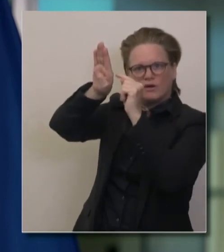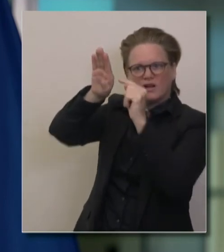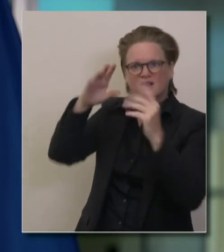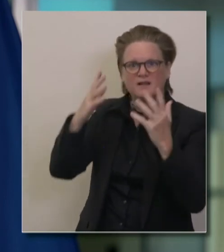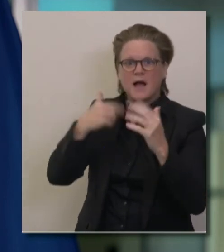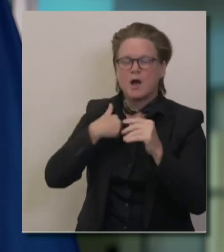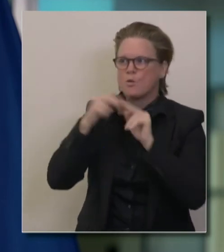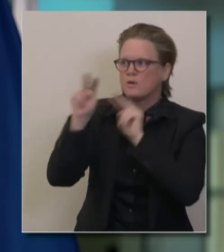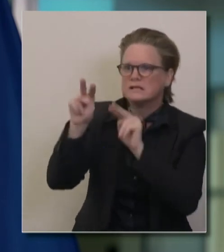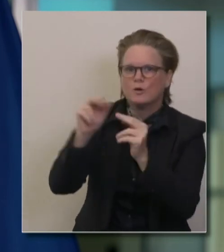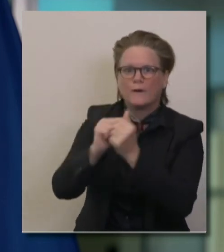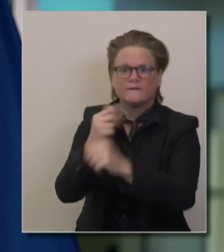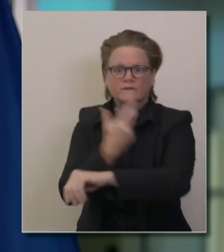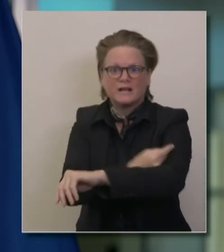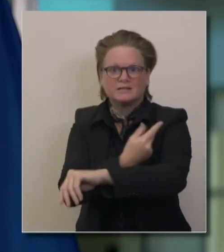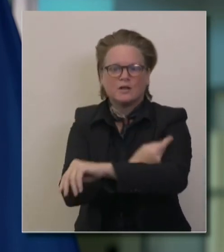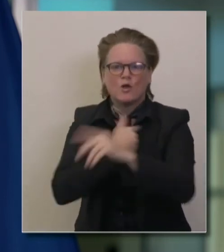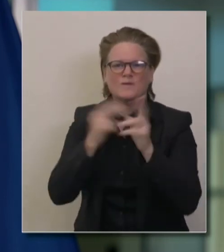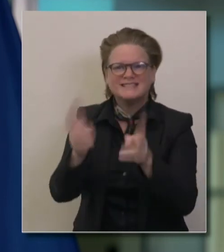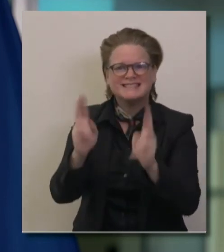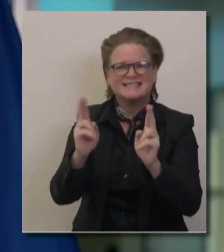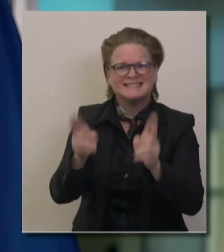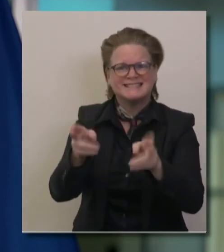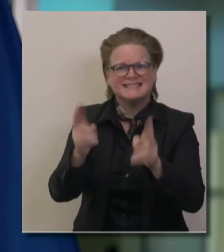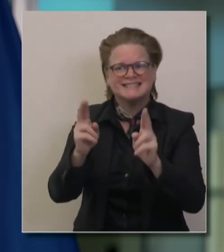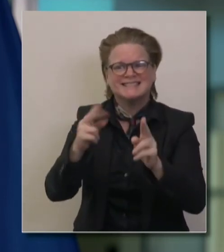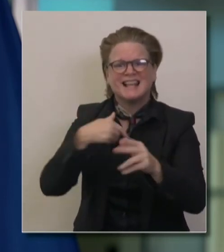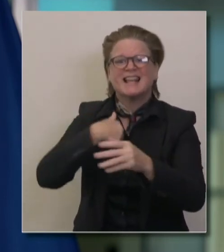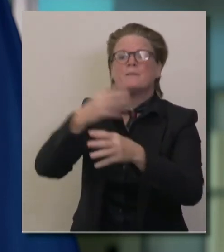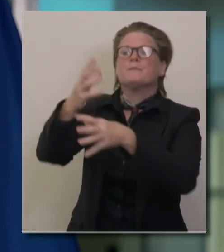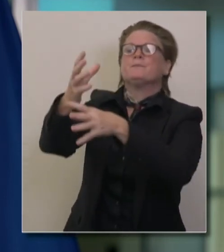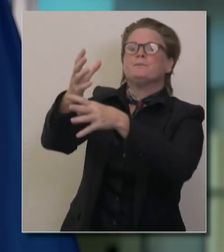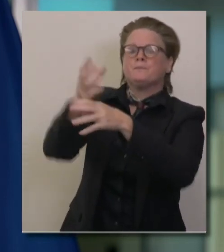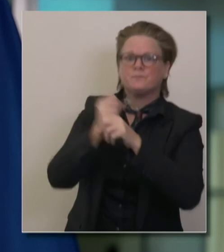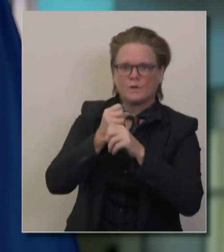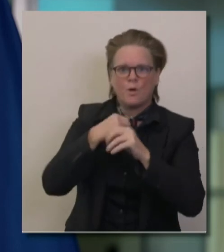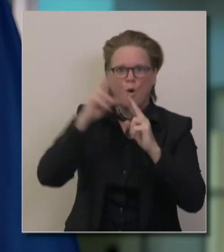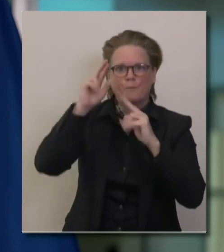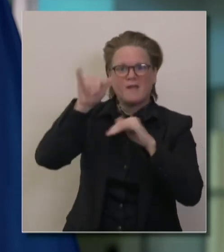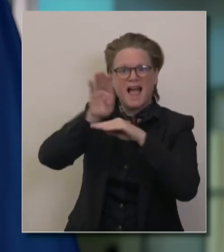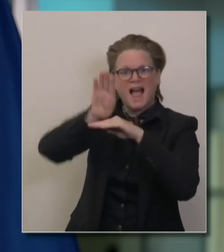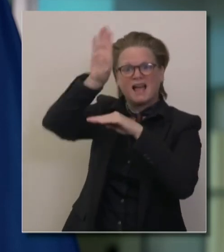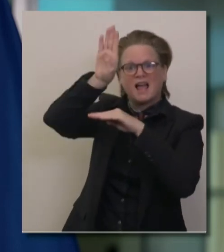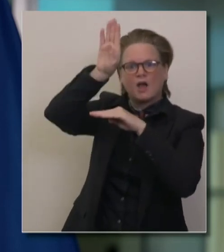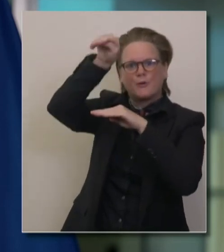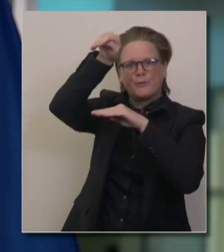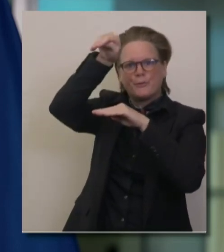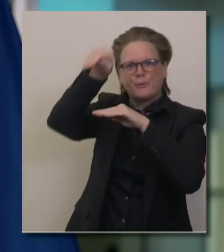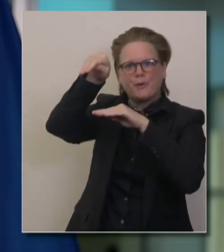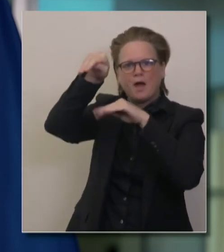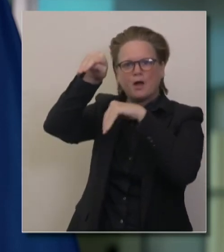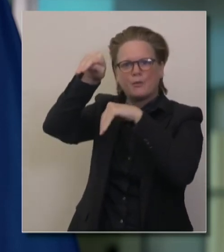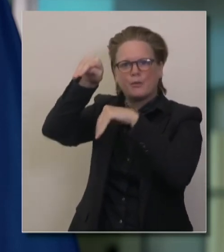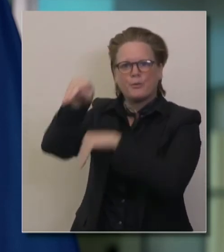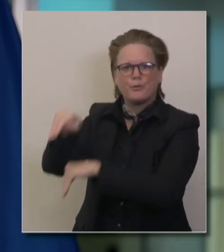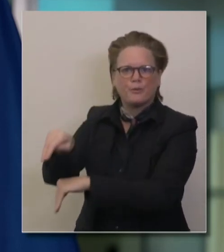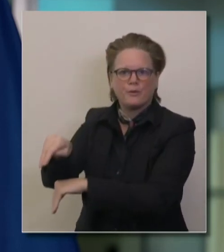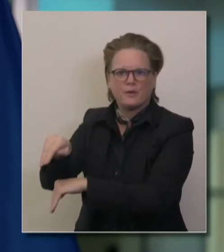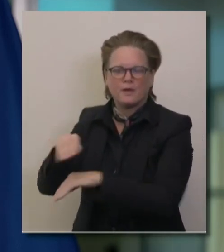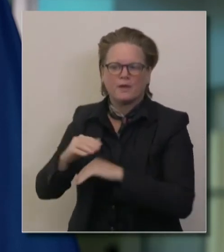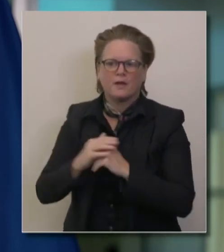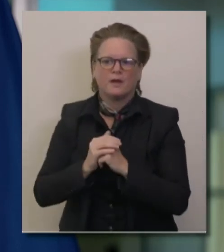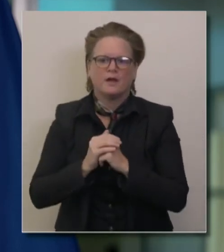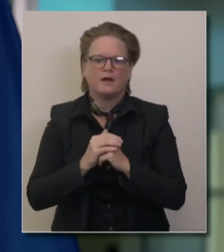by the end of this calendar month. Millions more in January and February. We're going to come out the other side more resilient, more capable.